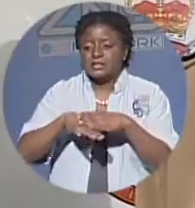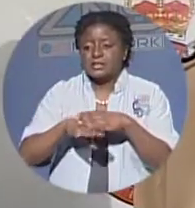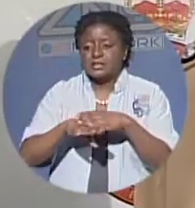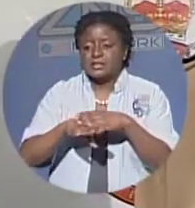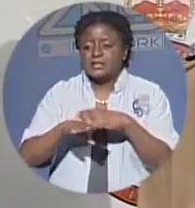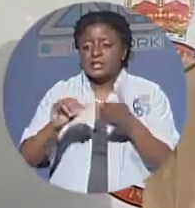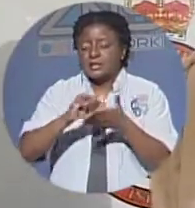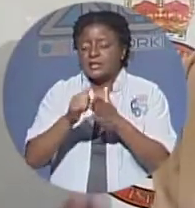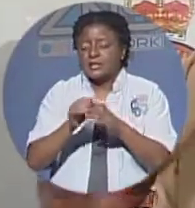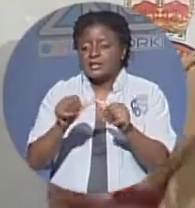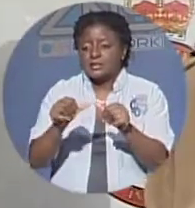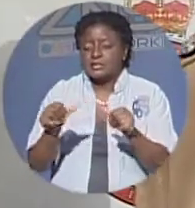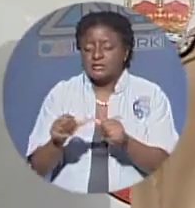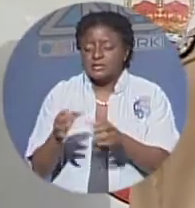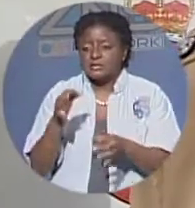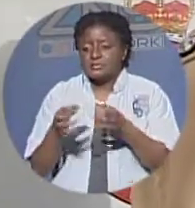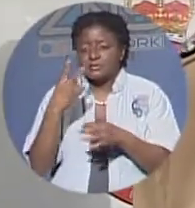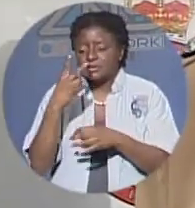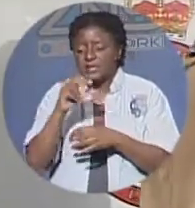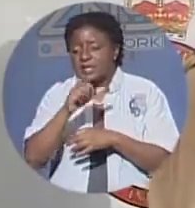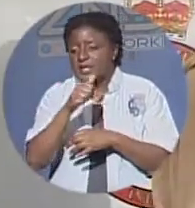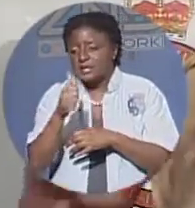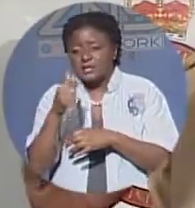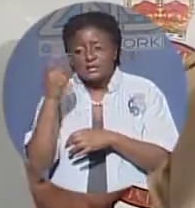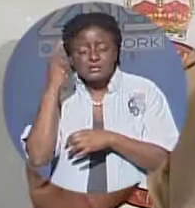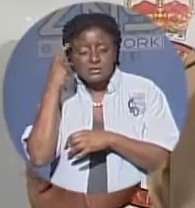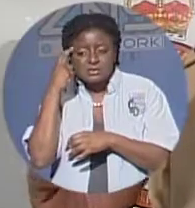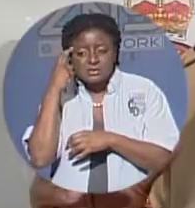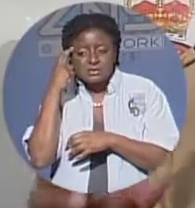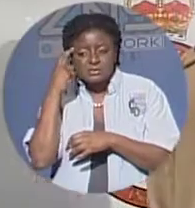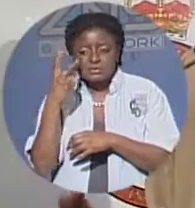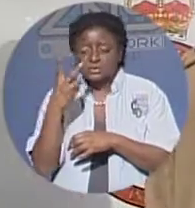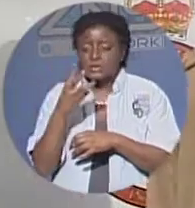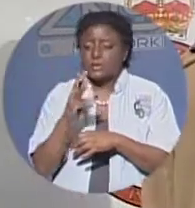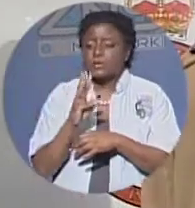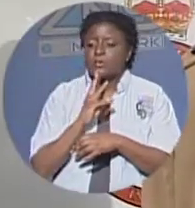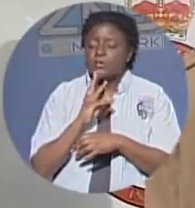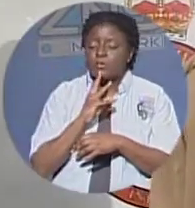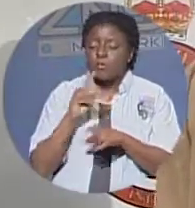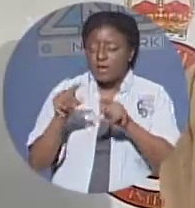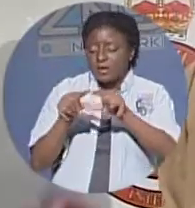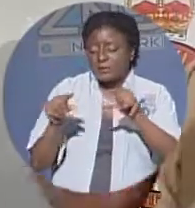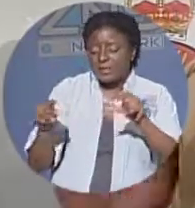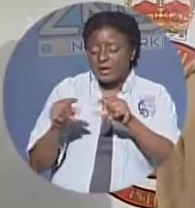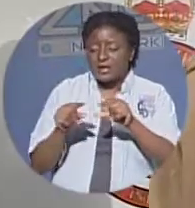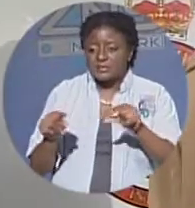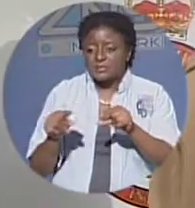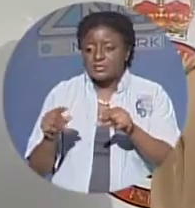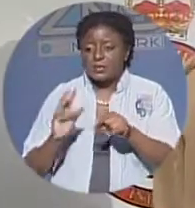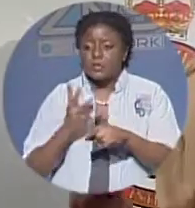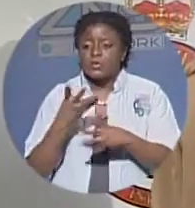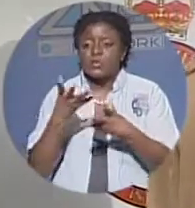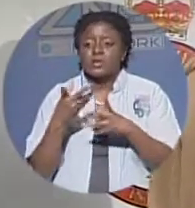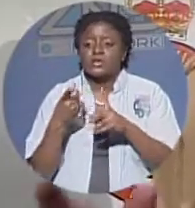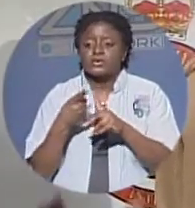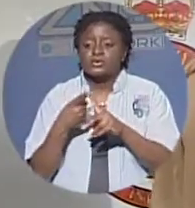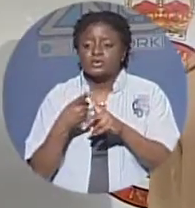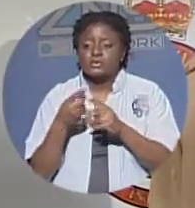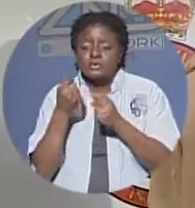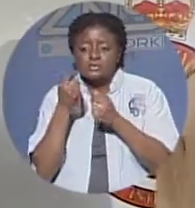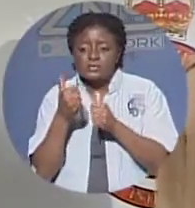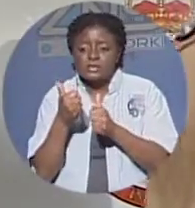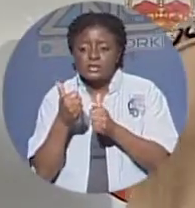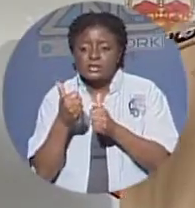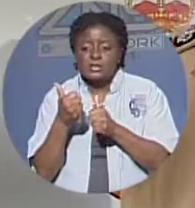if you see these water pipes if you see persons taking something that look irregular we want you to immediately call the